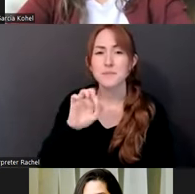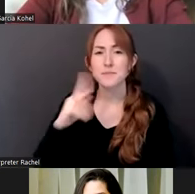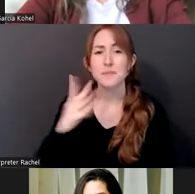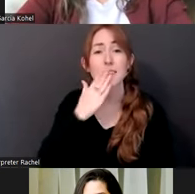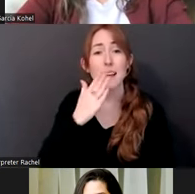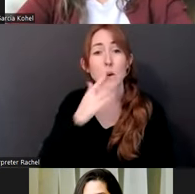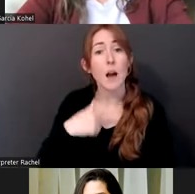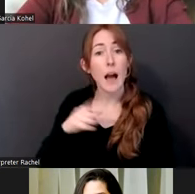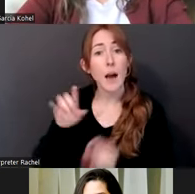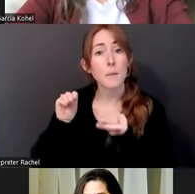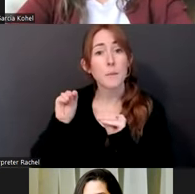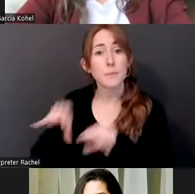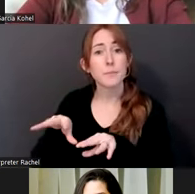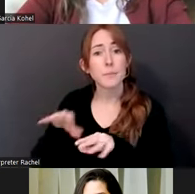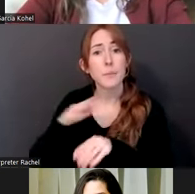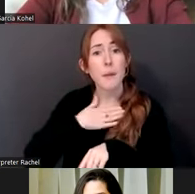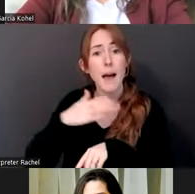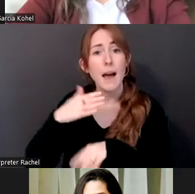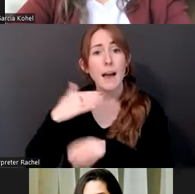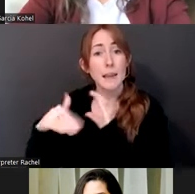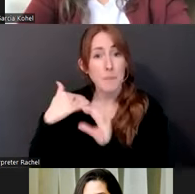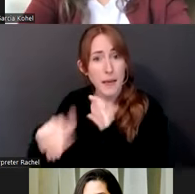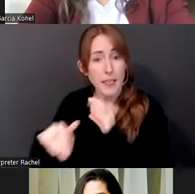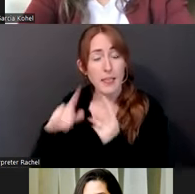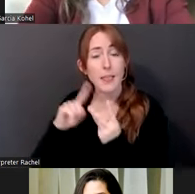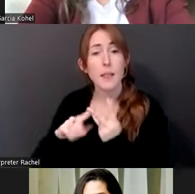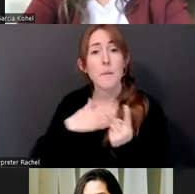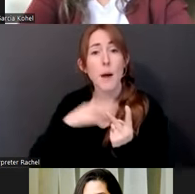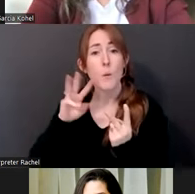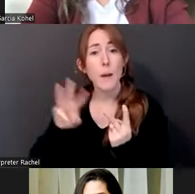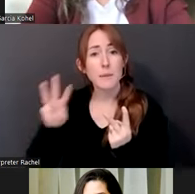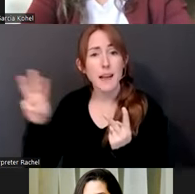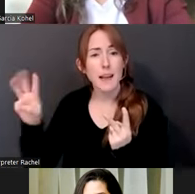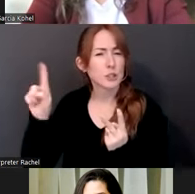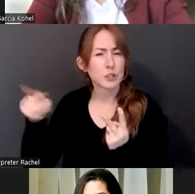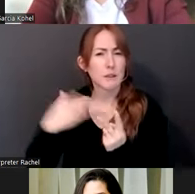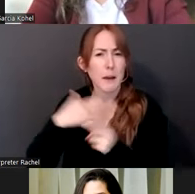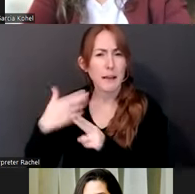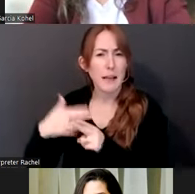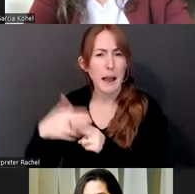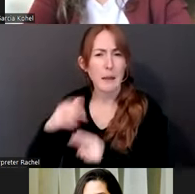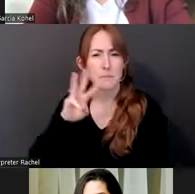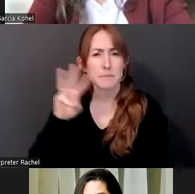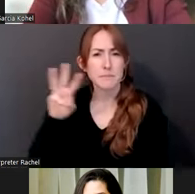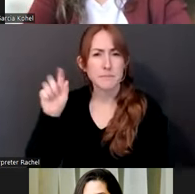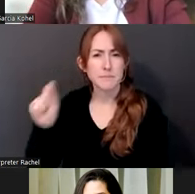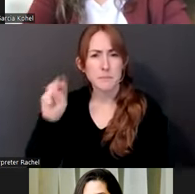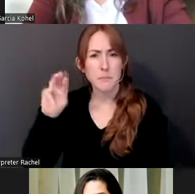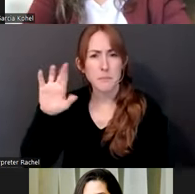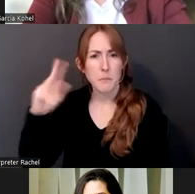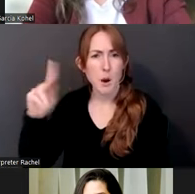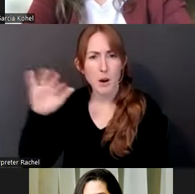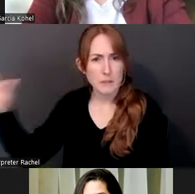my email in the chat. Also, my website is just my name. And so please stay in touch with your projects or get in touch.